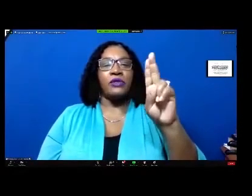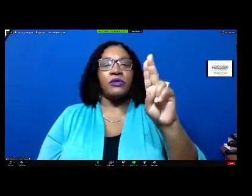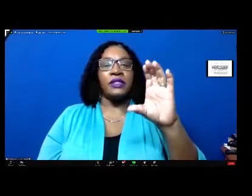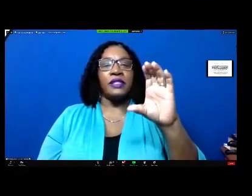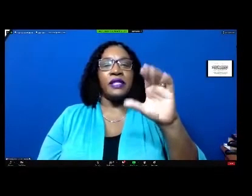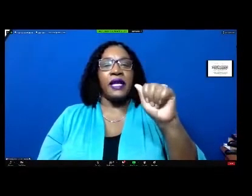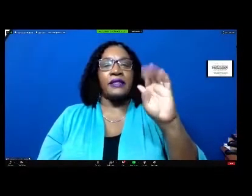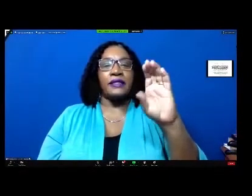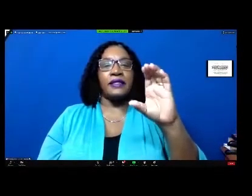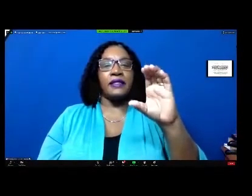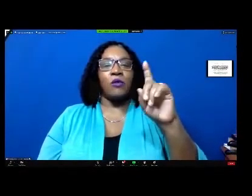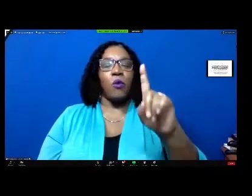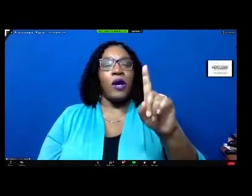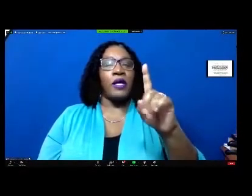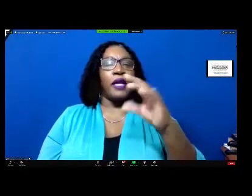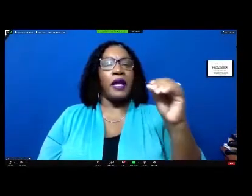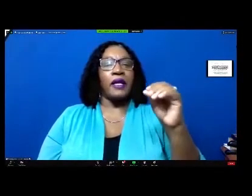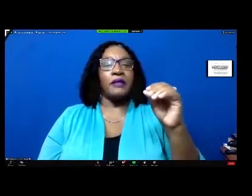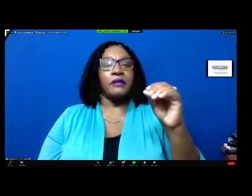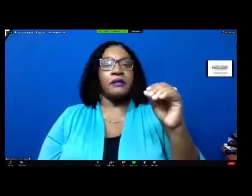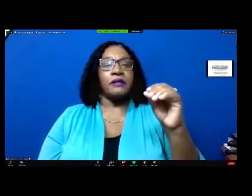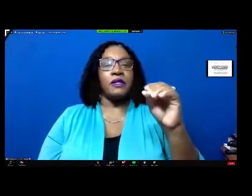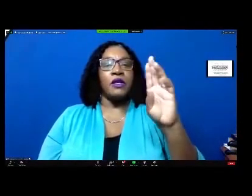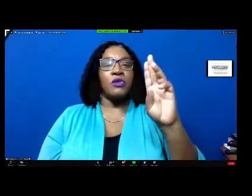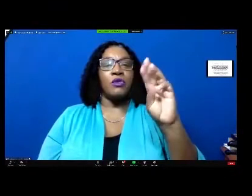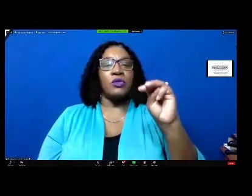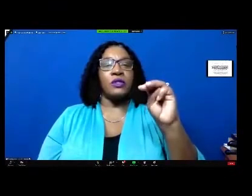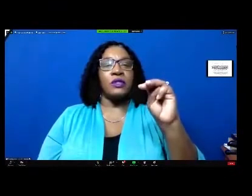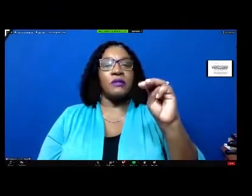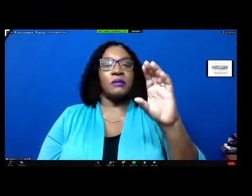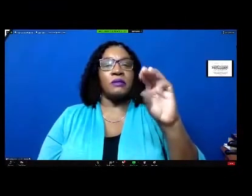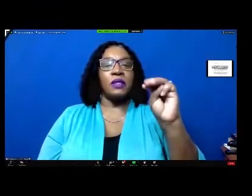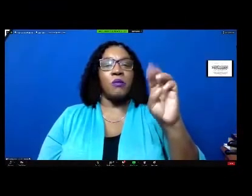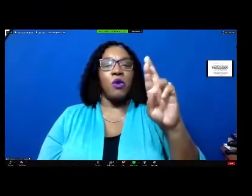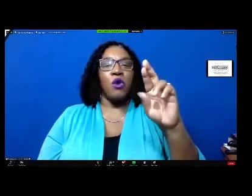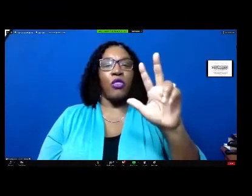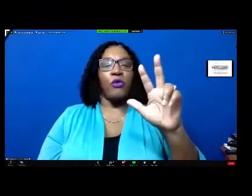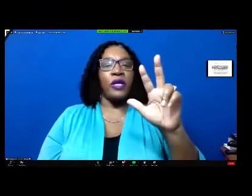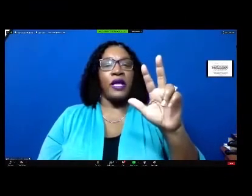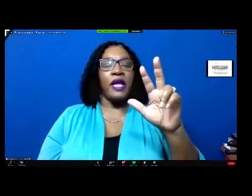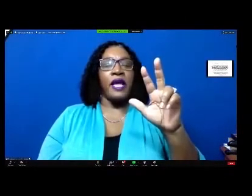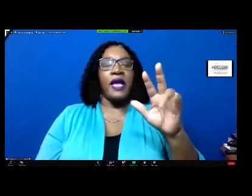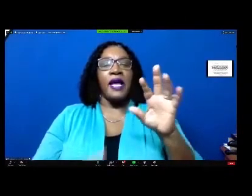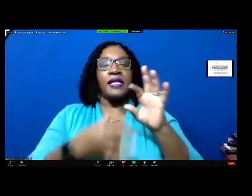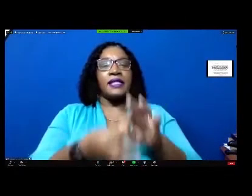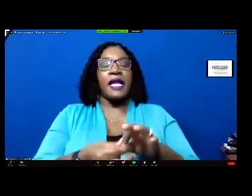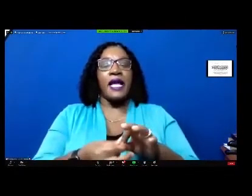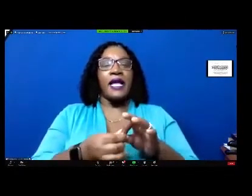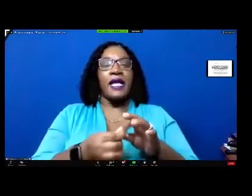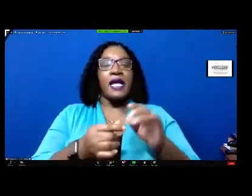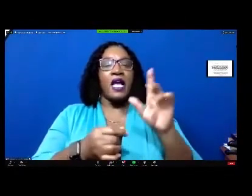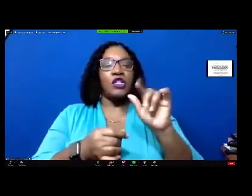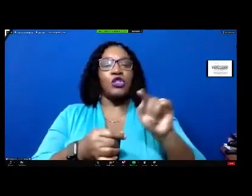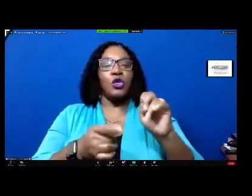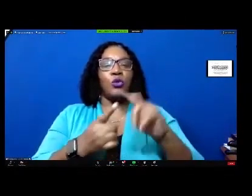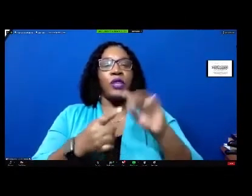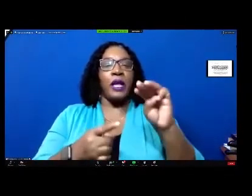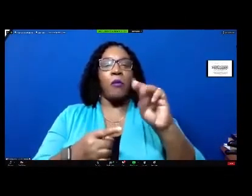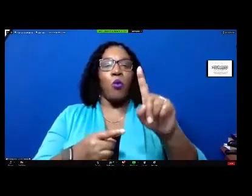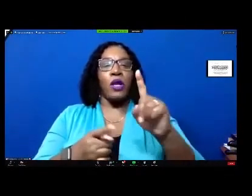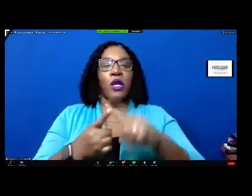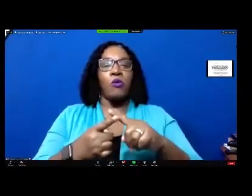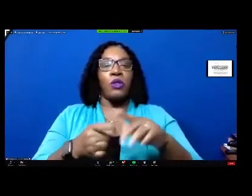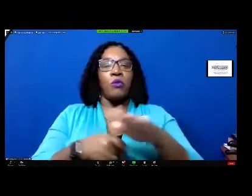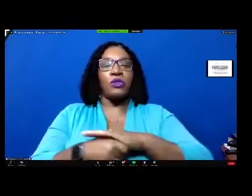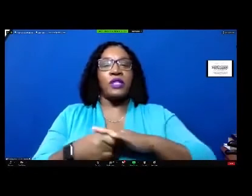mr3 um scrabble i just won a sign zoning of light industrial that's m1 with a portion in the